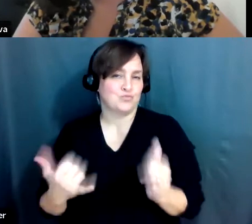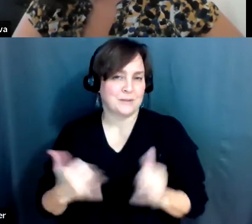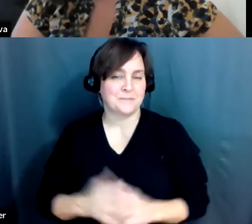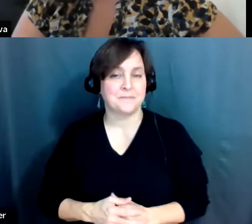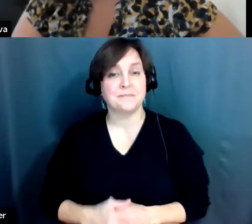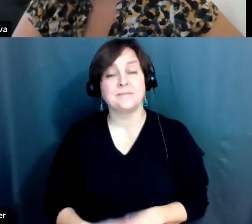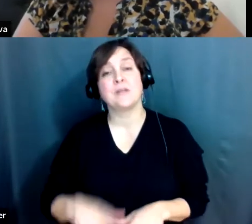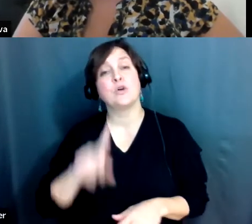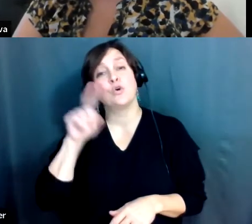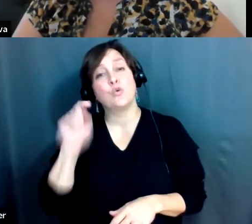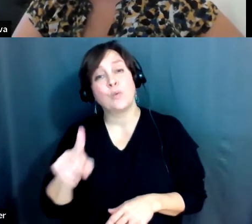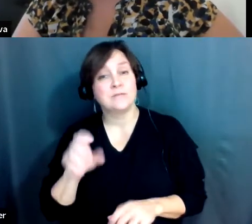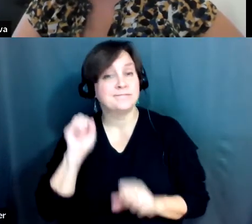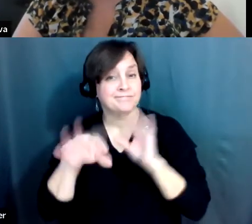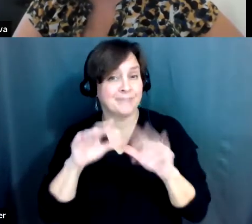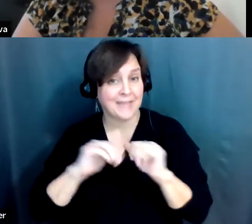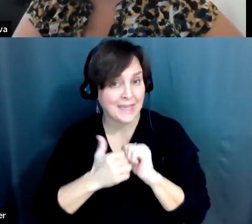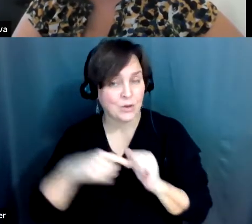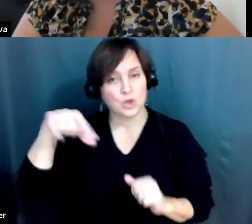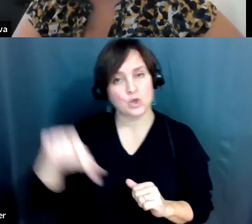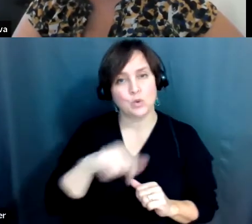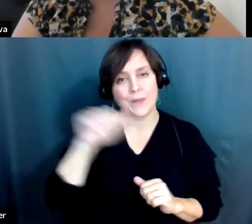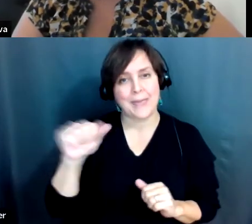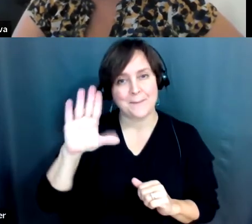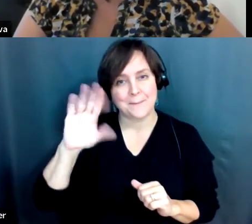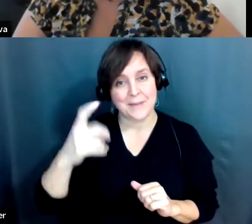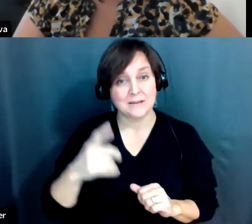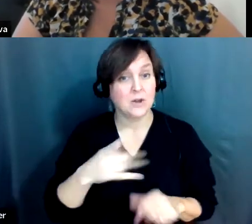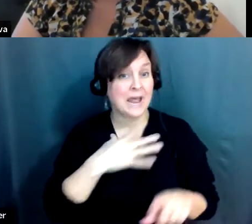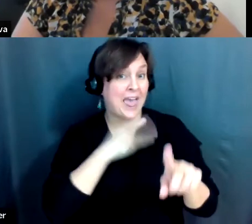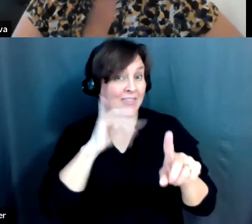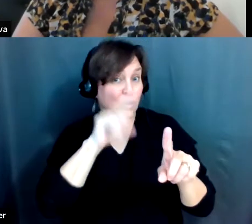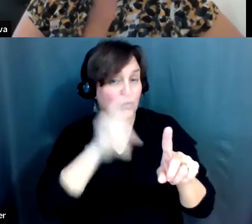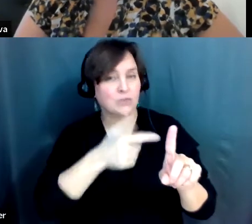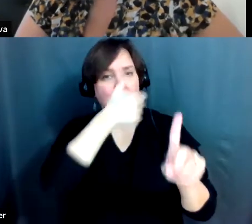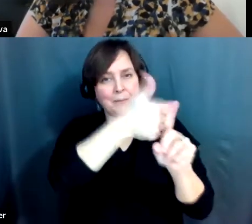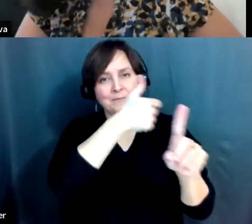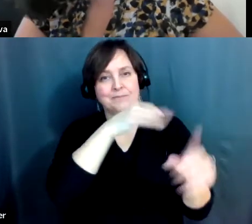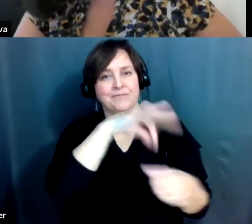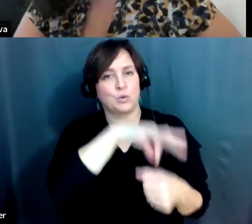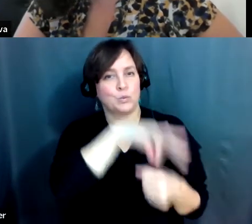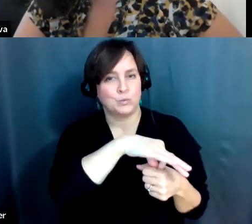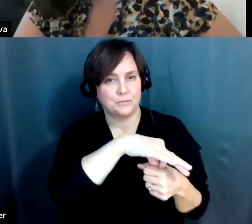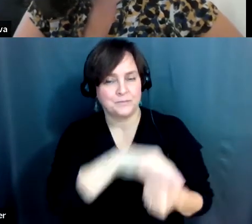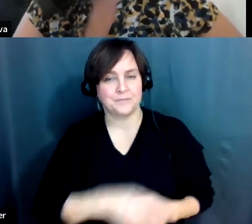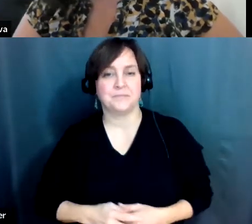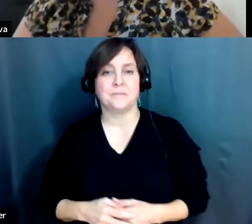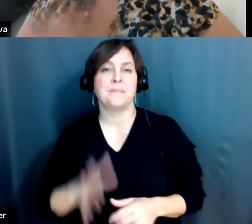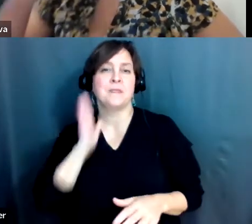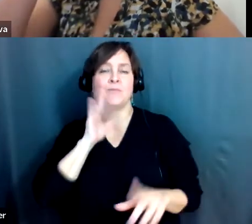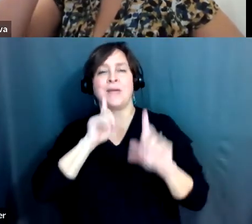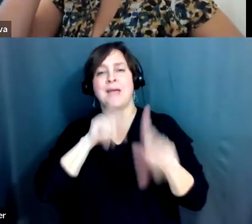box. You'll also be able to upvote any questions that you would like to have answered. We'll answer as many of those as we can